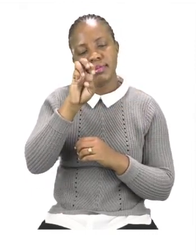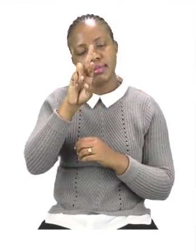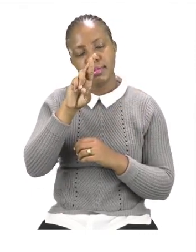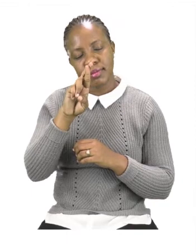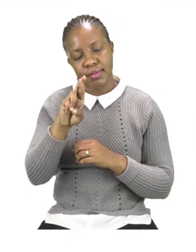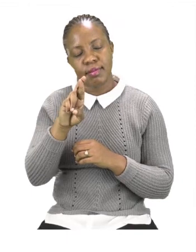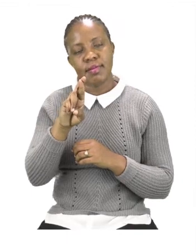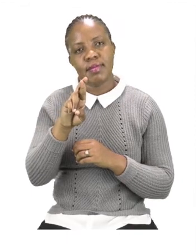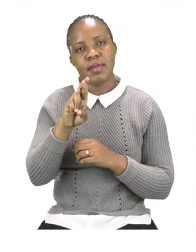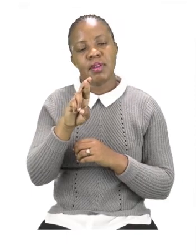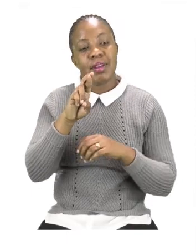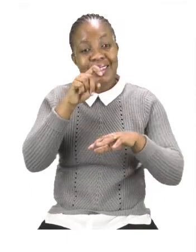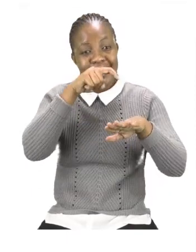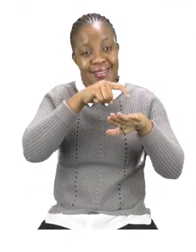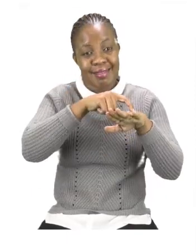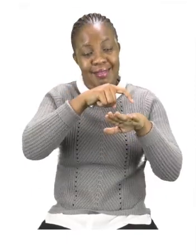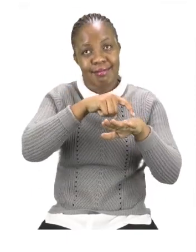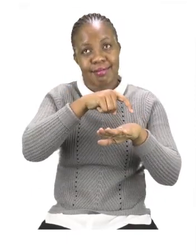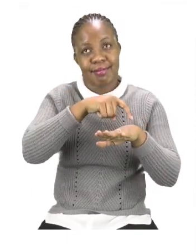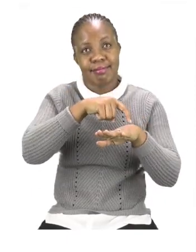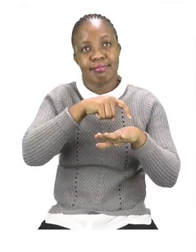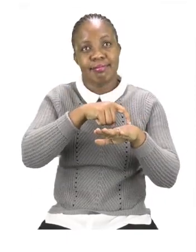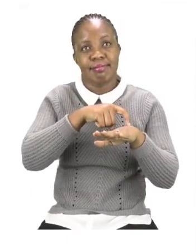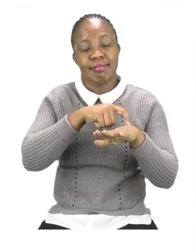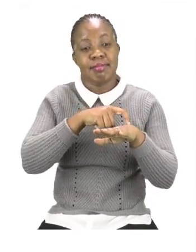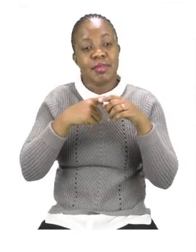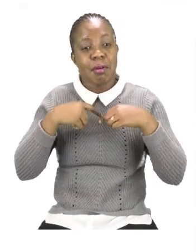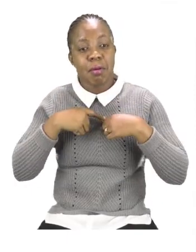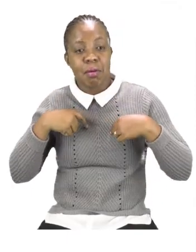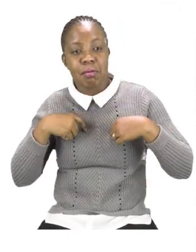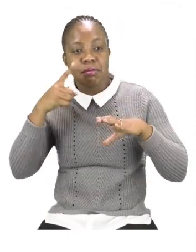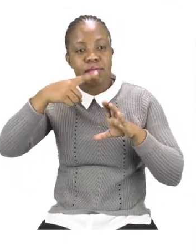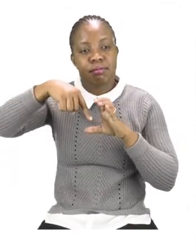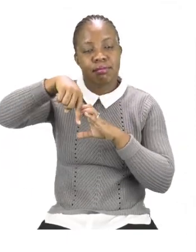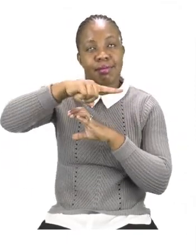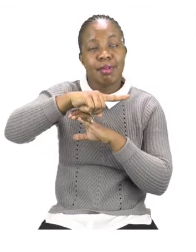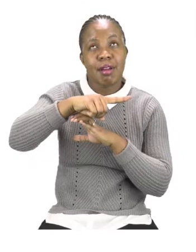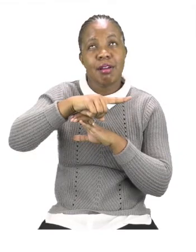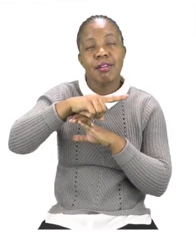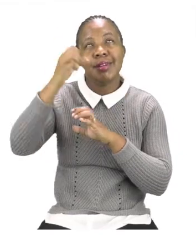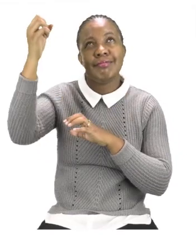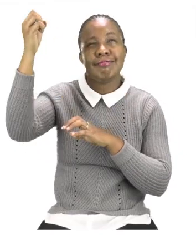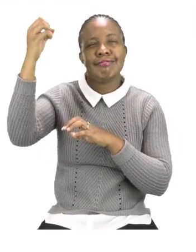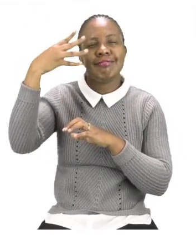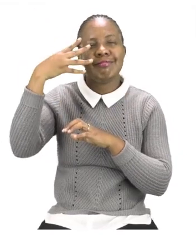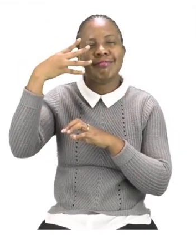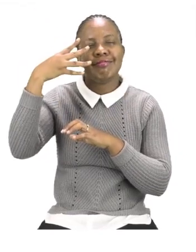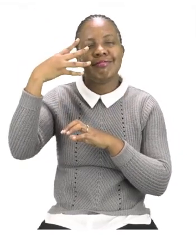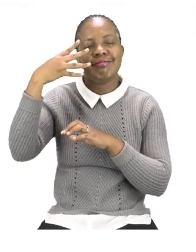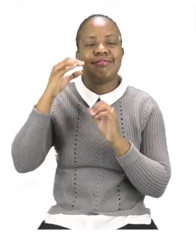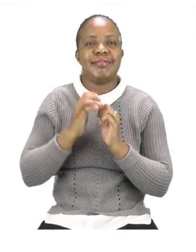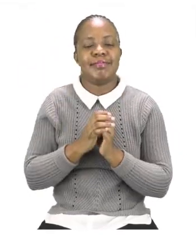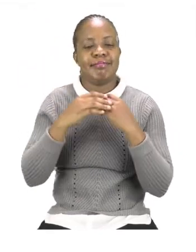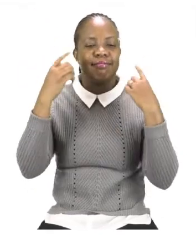It is a season where we are outside and the sun is shining. Then play.